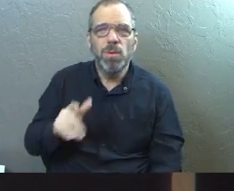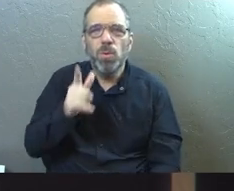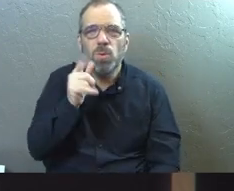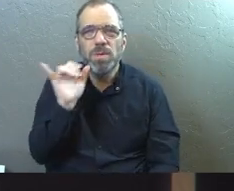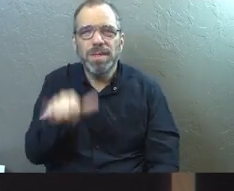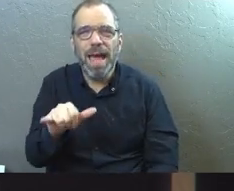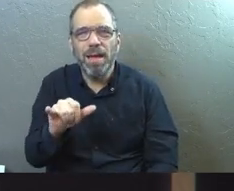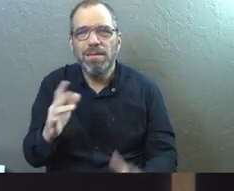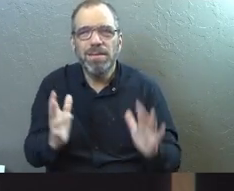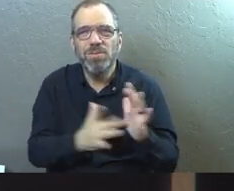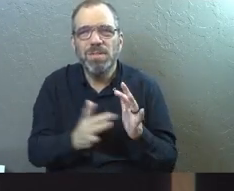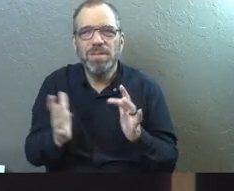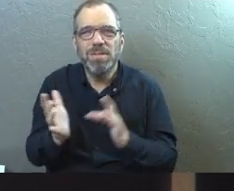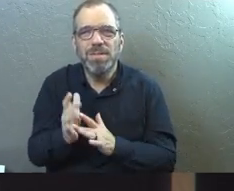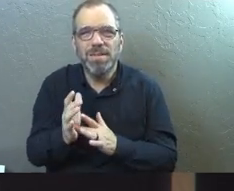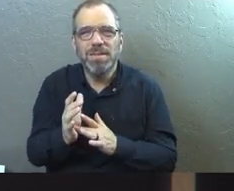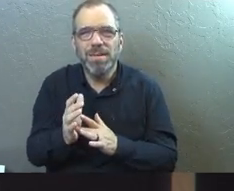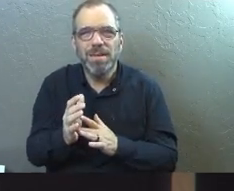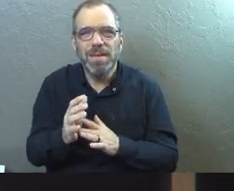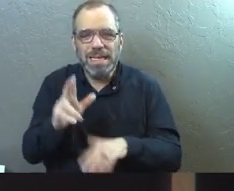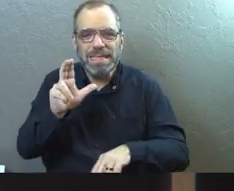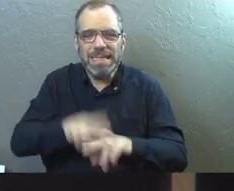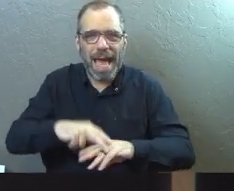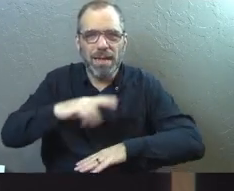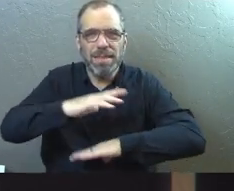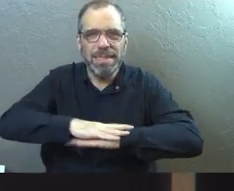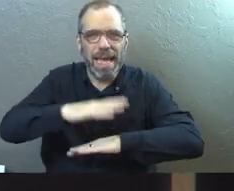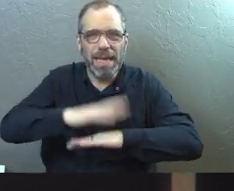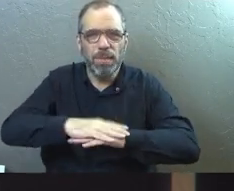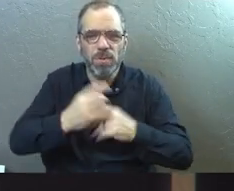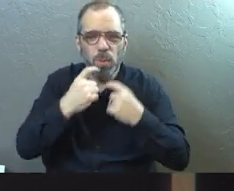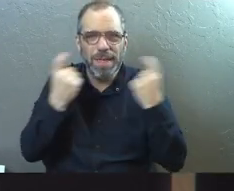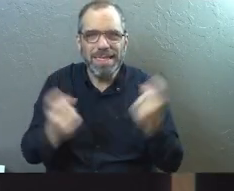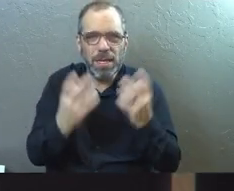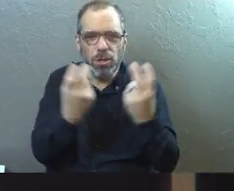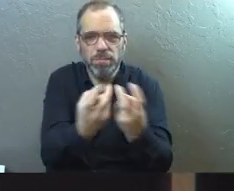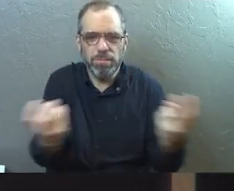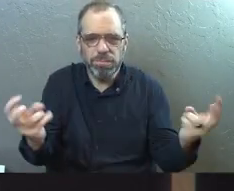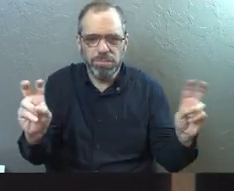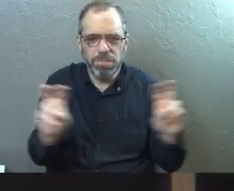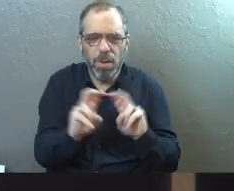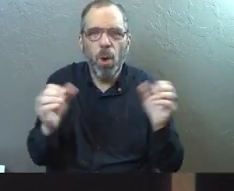of? Jesus, who constantly sat at the table of sinners and broken men and women,